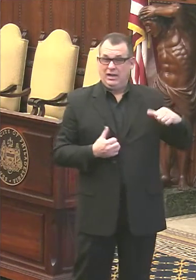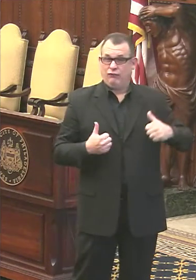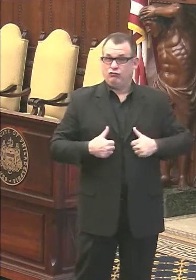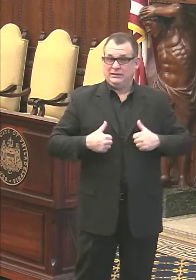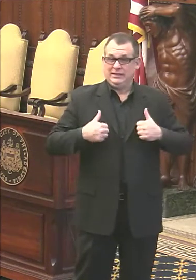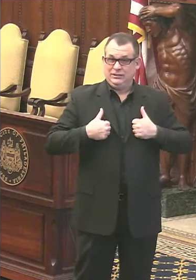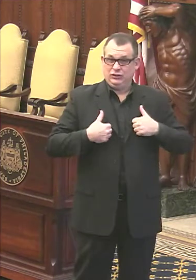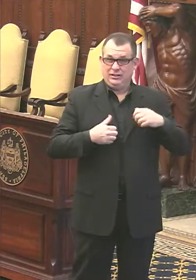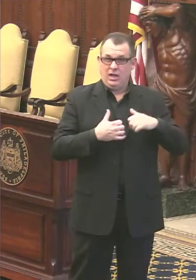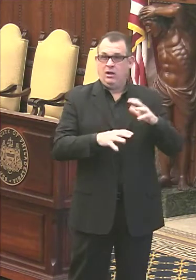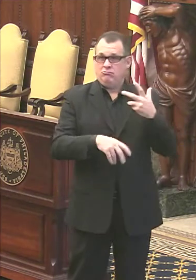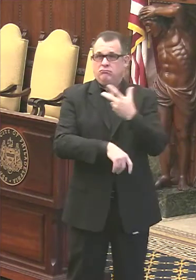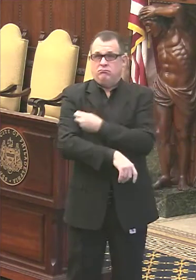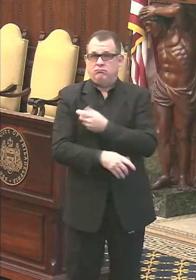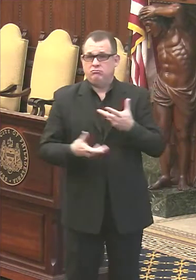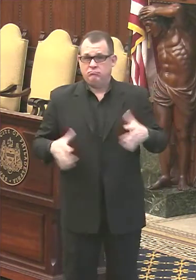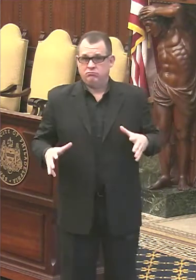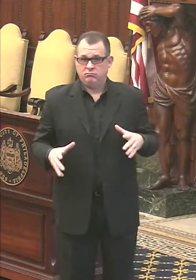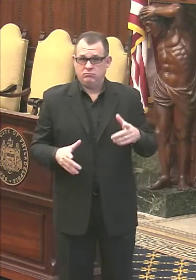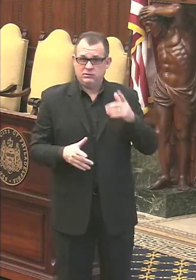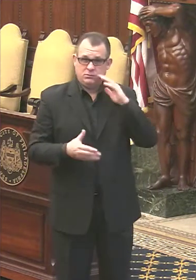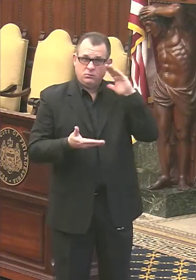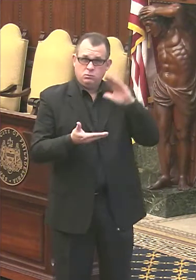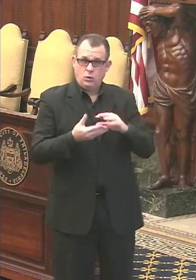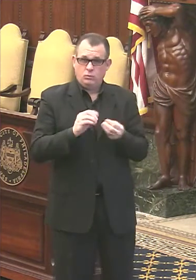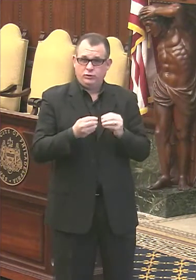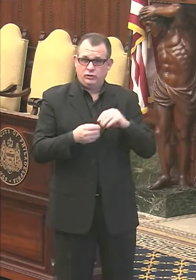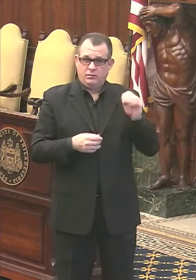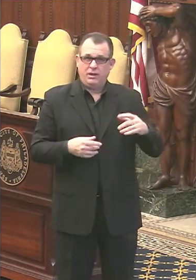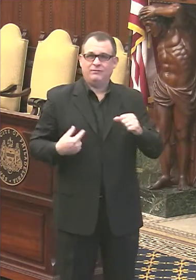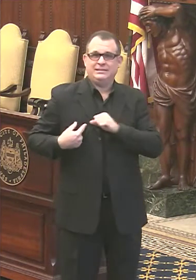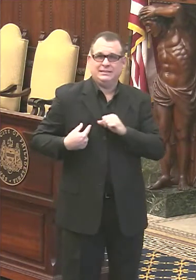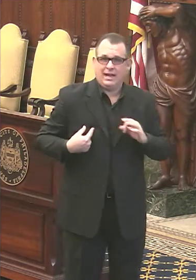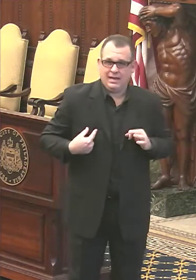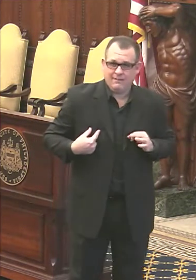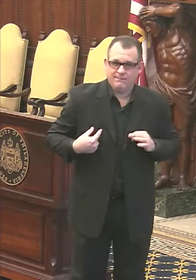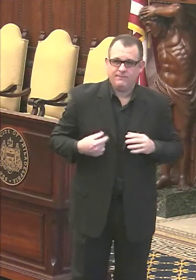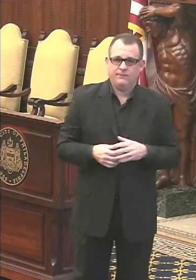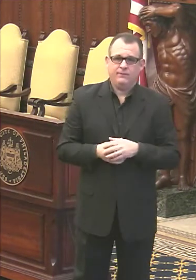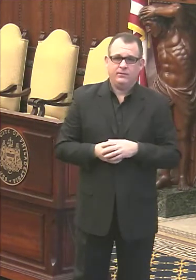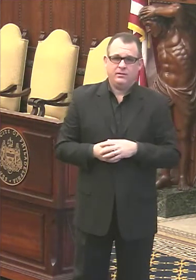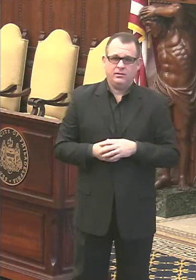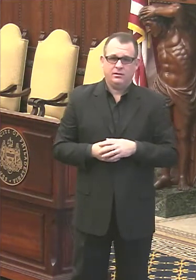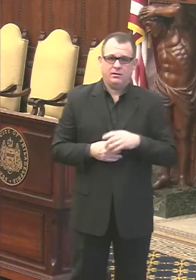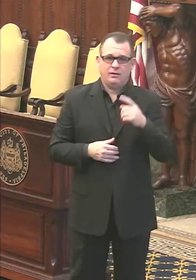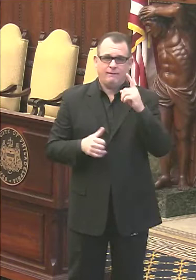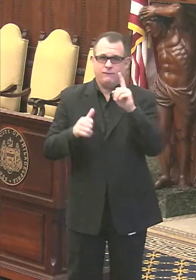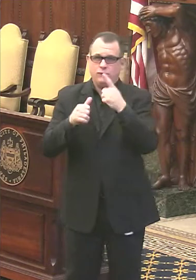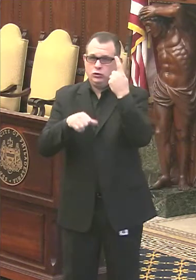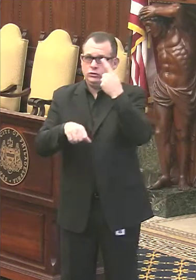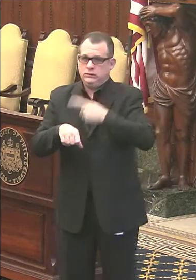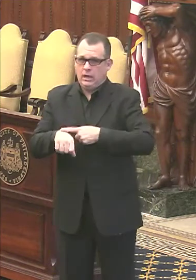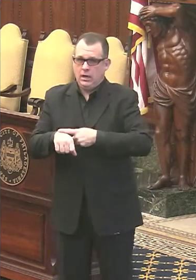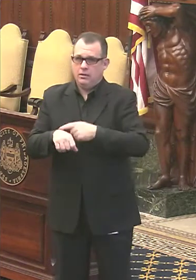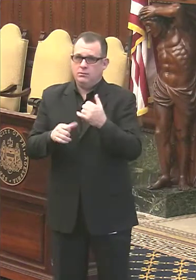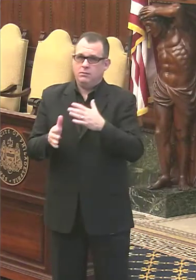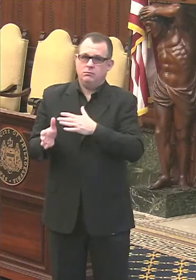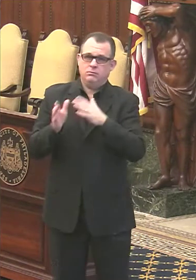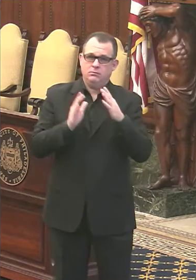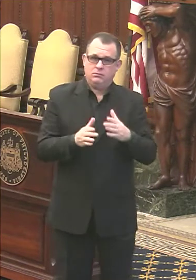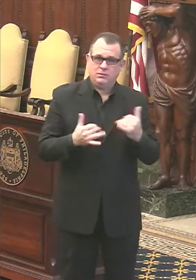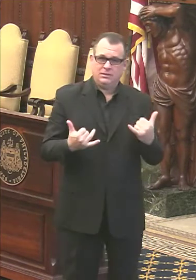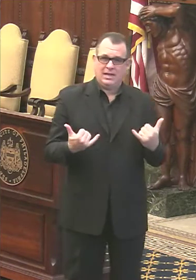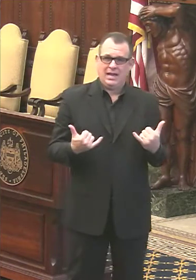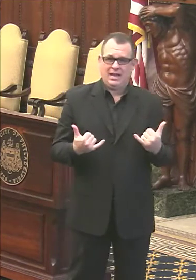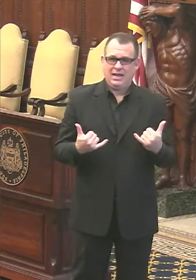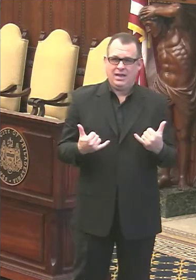quarters. Uh, it's a smaller percentage of the staff that are getting vaccinated, at on the first pass, probably less than half. Uh, but now that they will